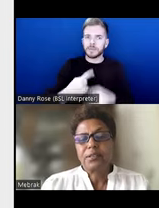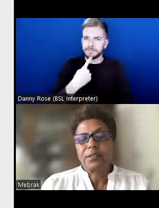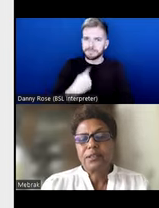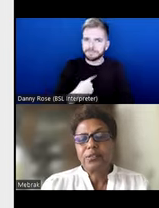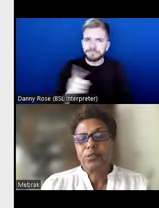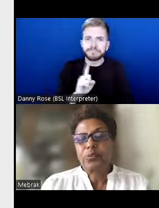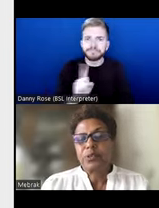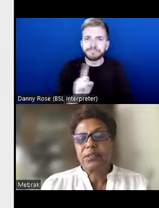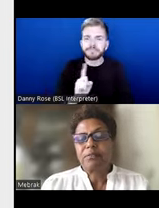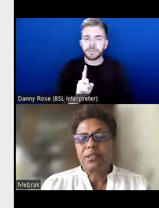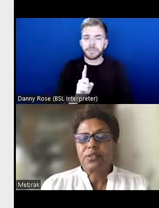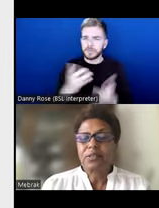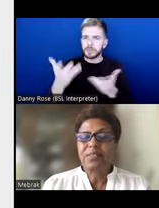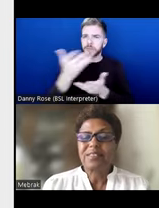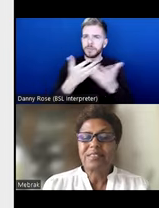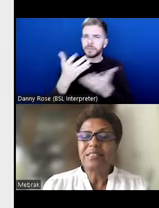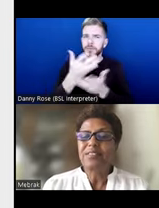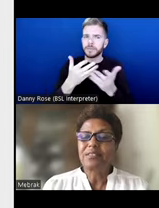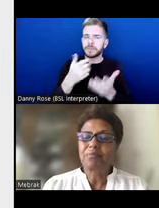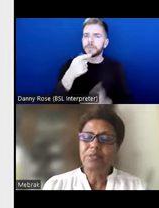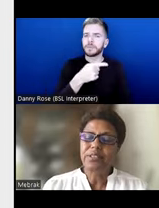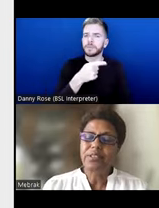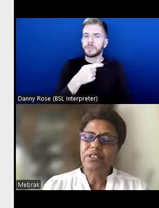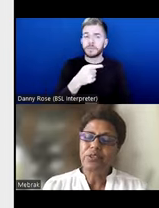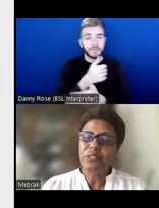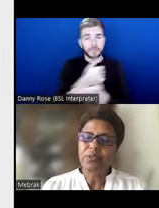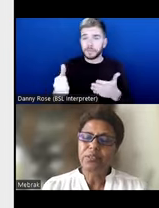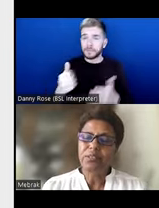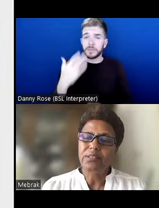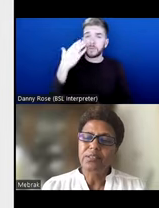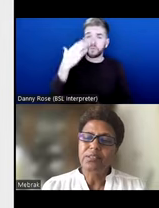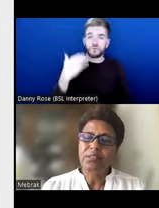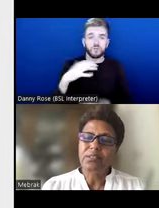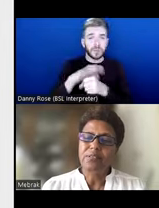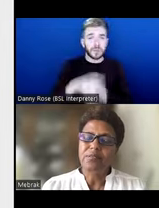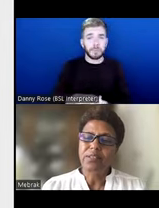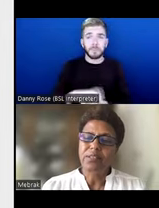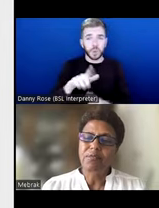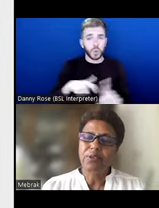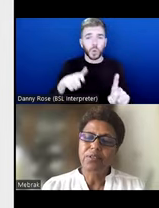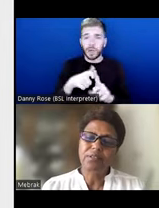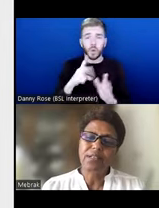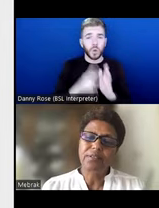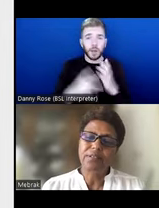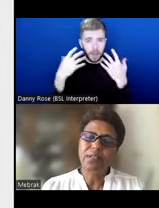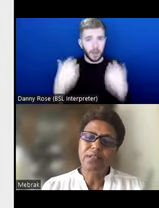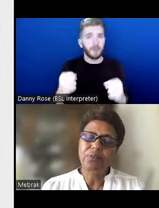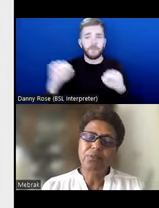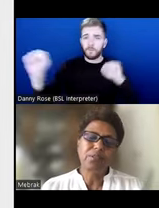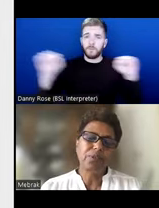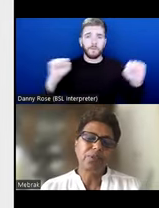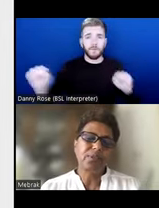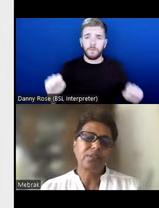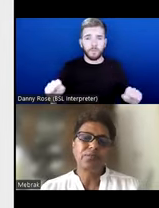us that there is always, you know, there is racism in UK organizations, whether it's underground,